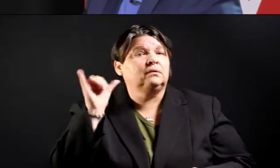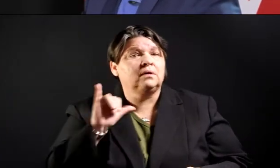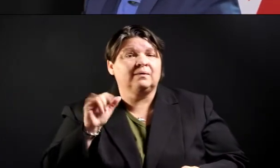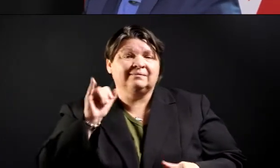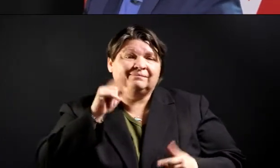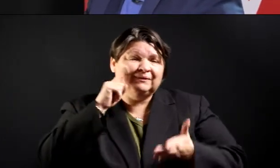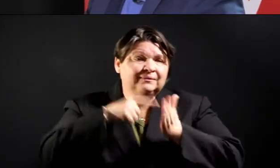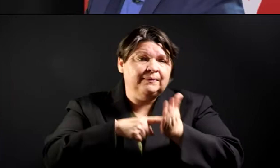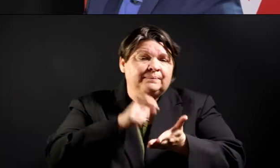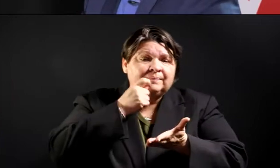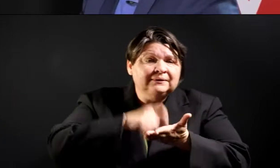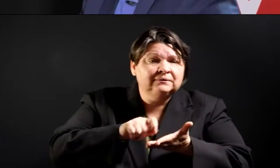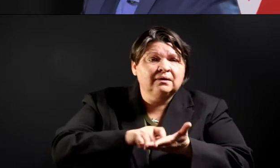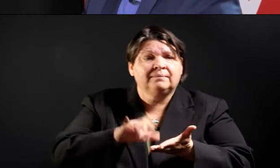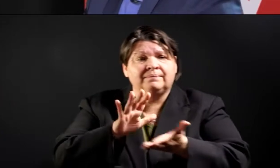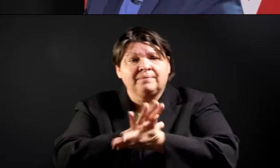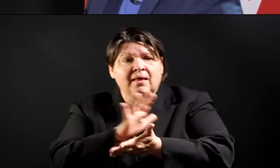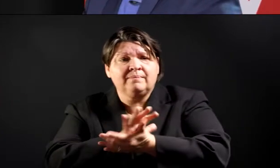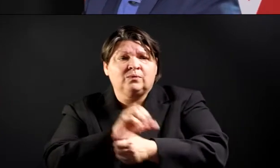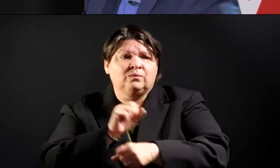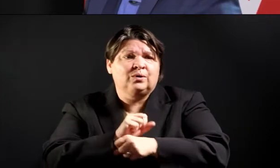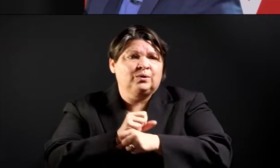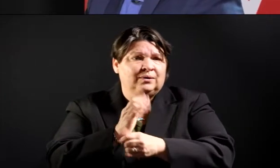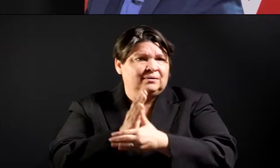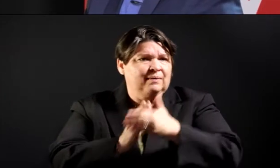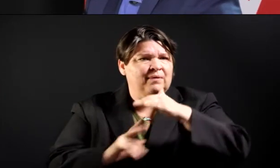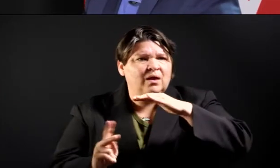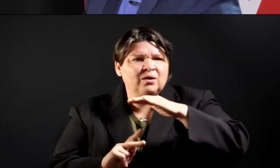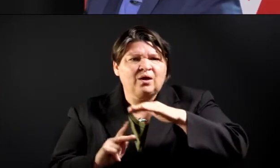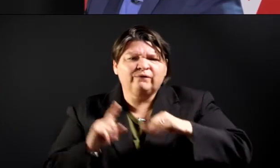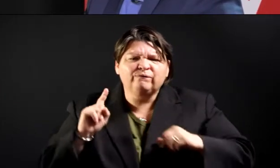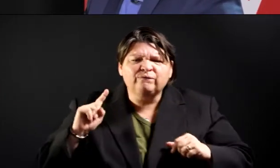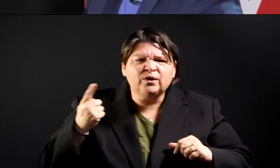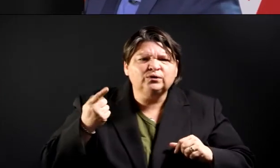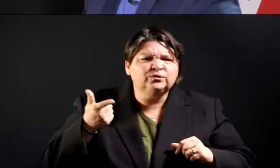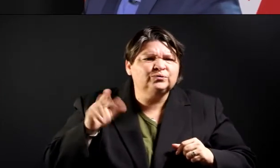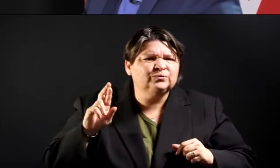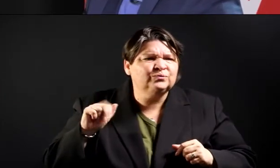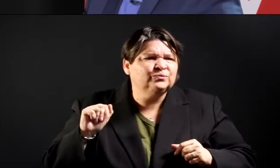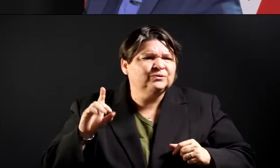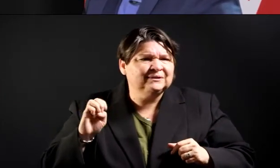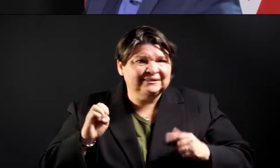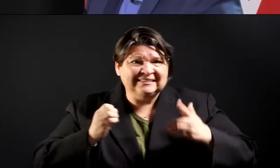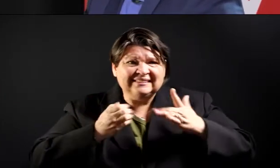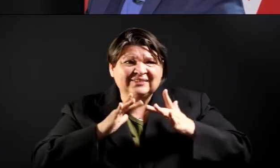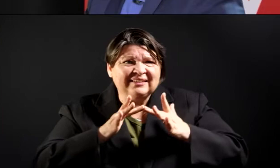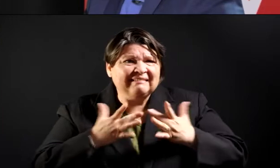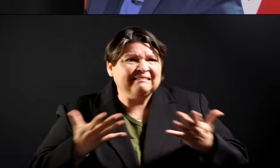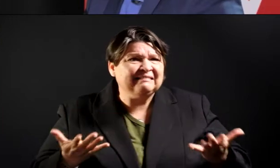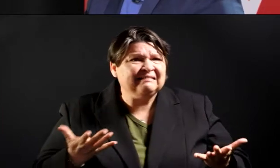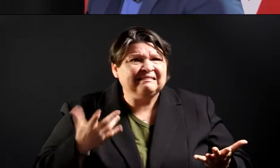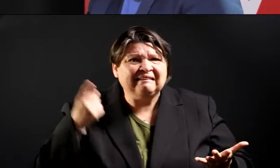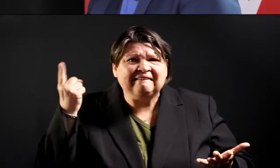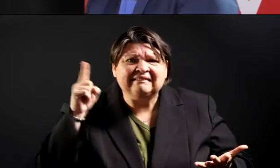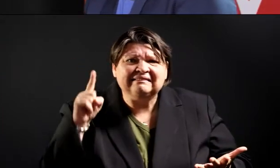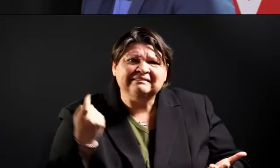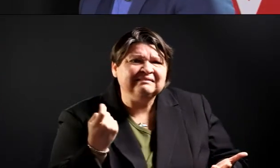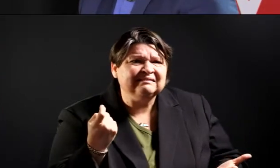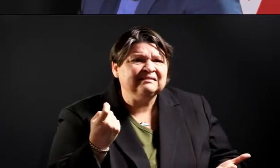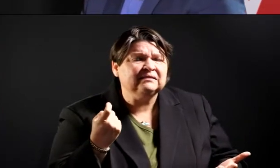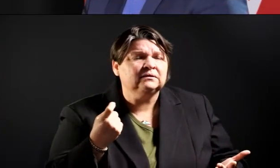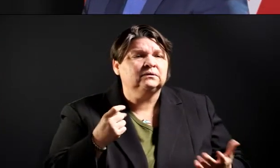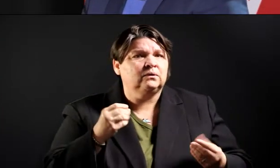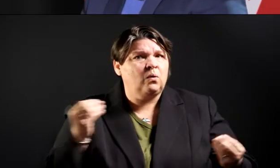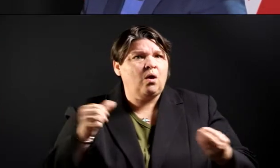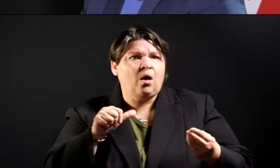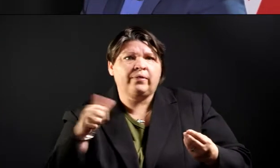work, as he said, for kindergartners and first graders who might not be able to do all theirs online. So, Kelly, there are a lot